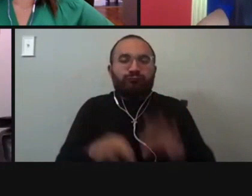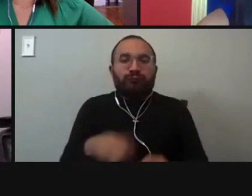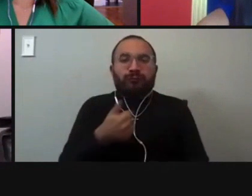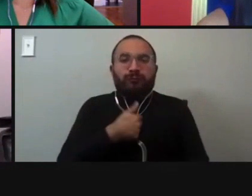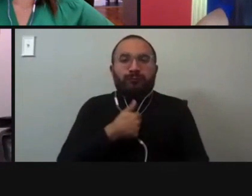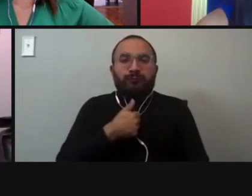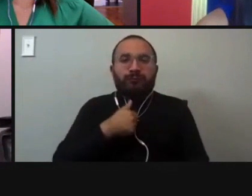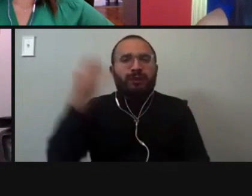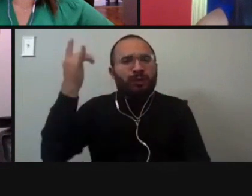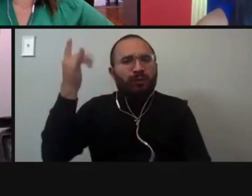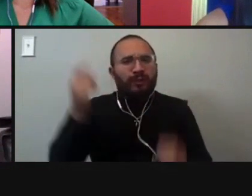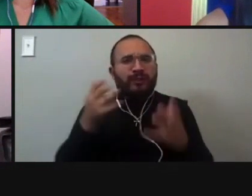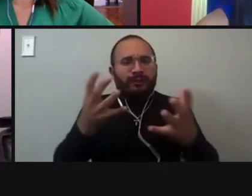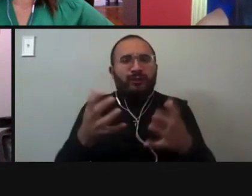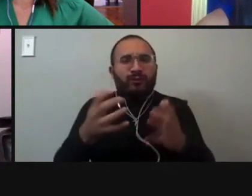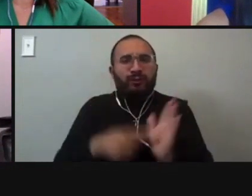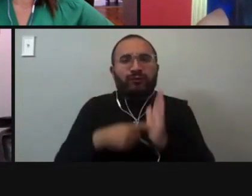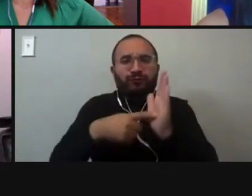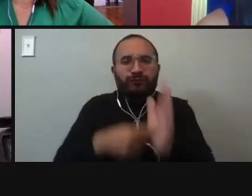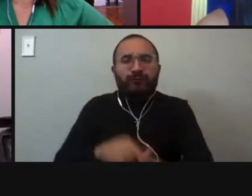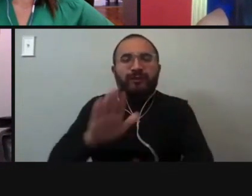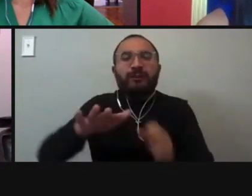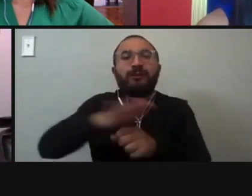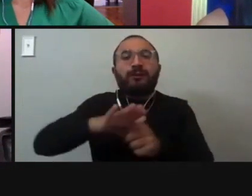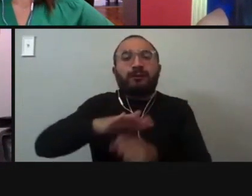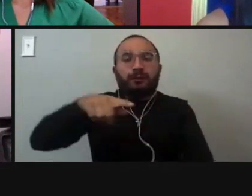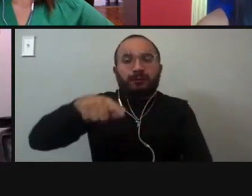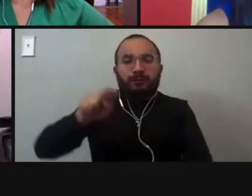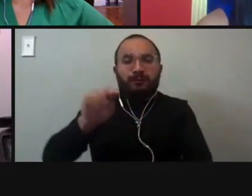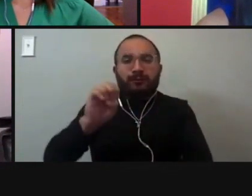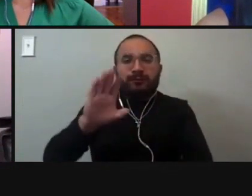why you want to represent your precinct. So Mr. Lara, we'll start with you.